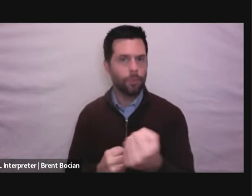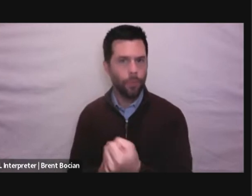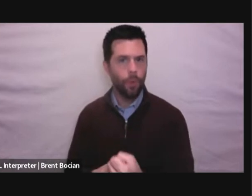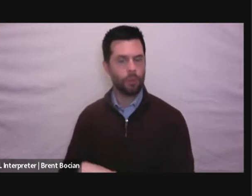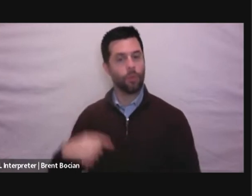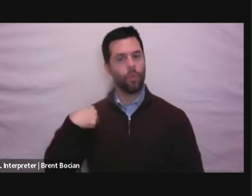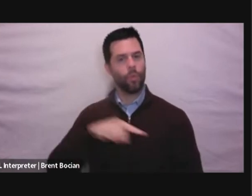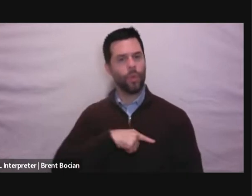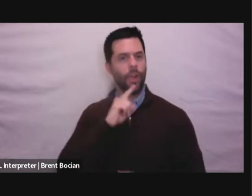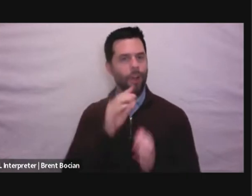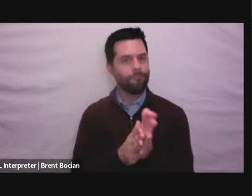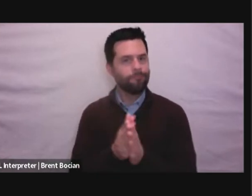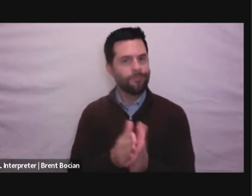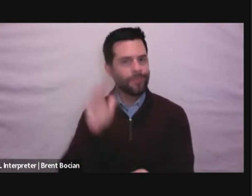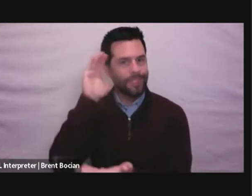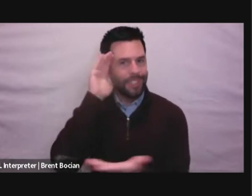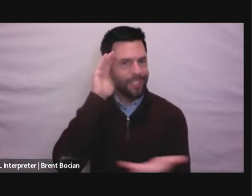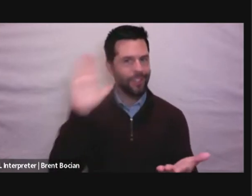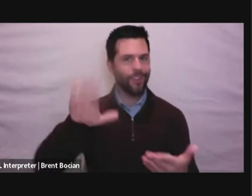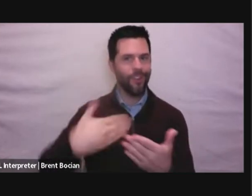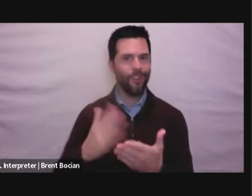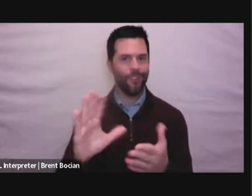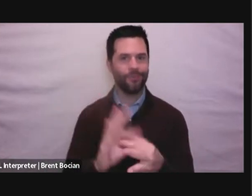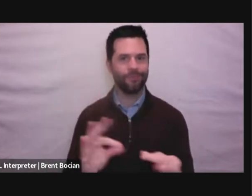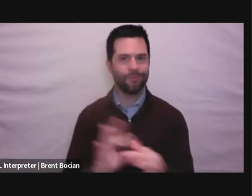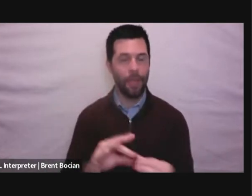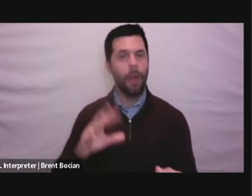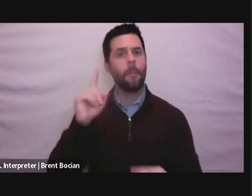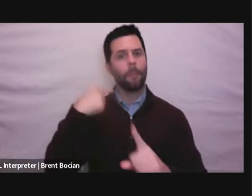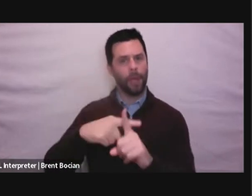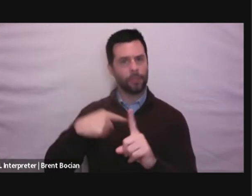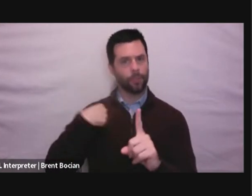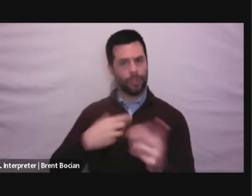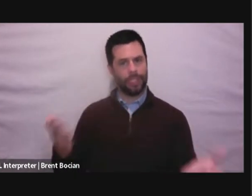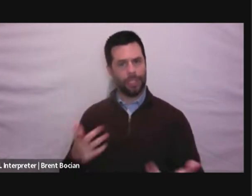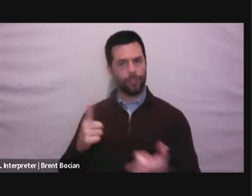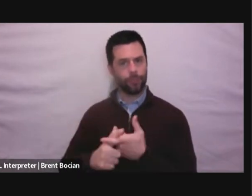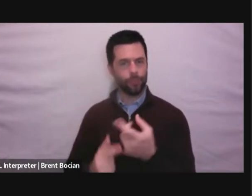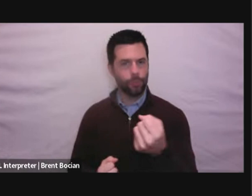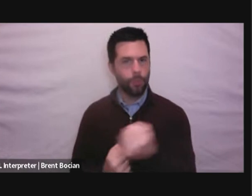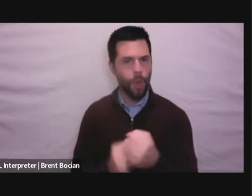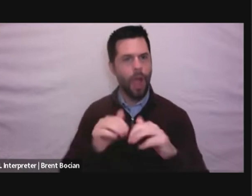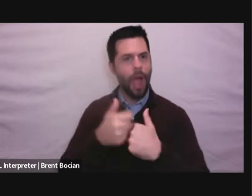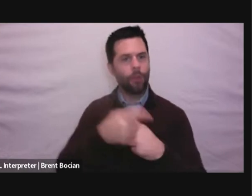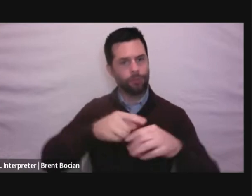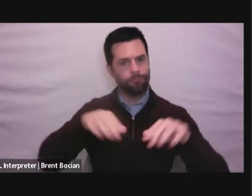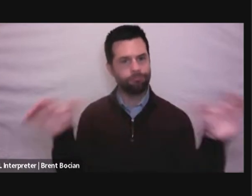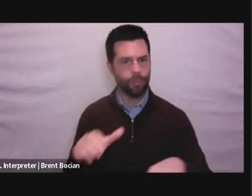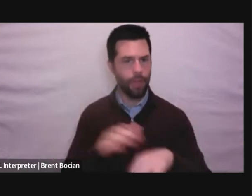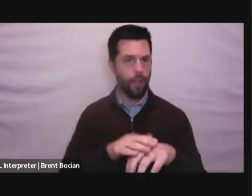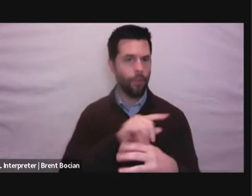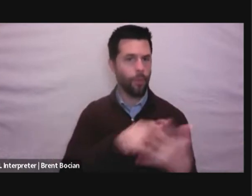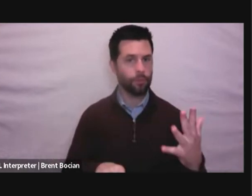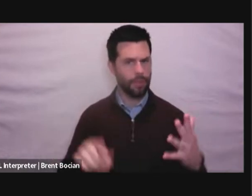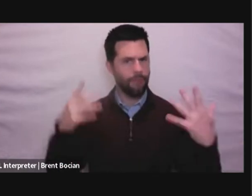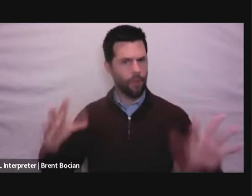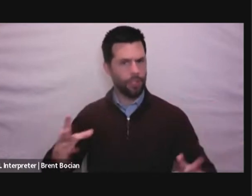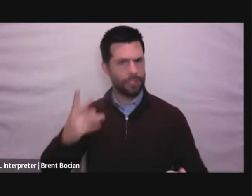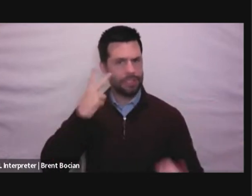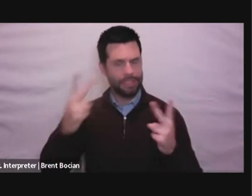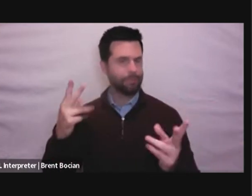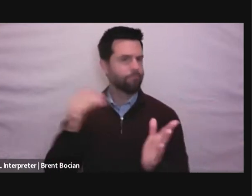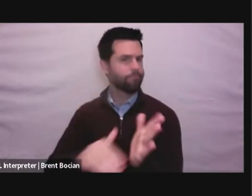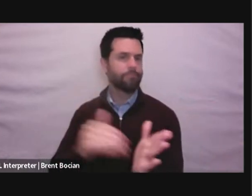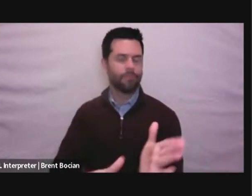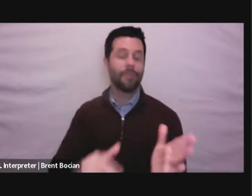eager to hear them. We're also eager, where we can, to help you act on them. And I've seen this time and time again. And it's